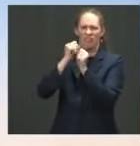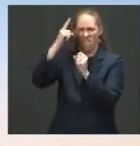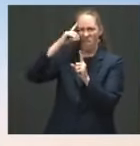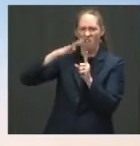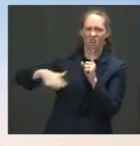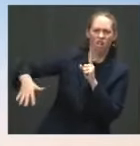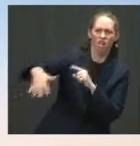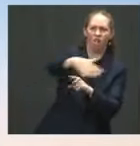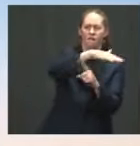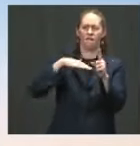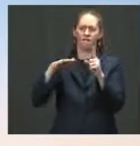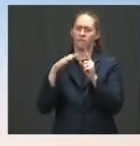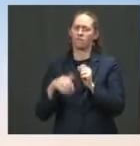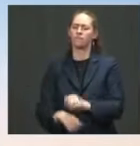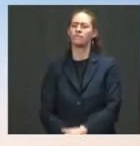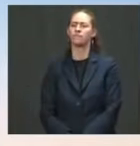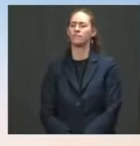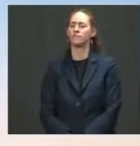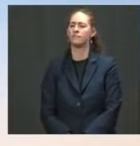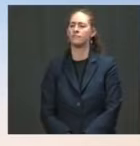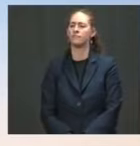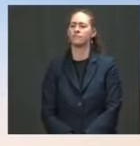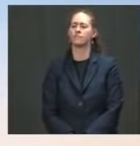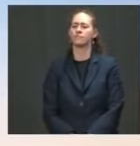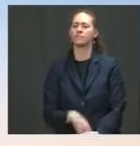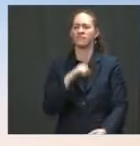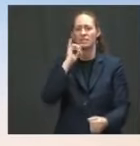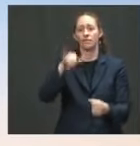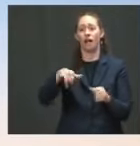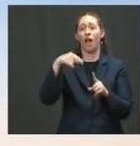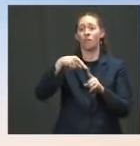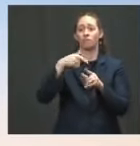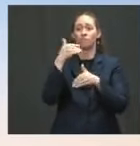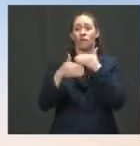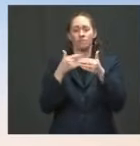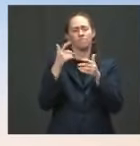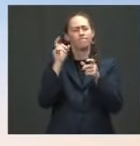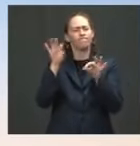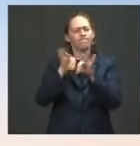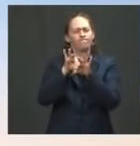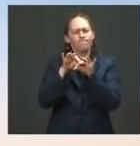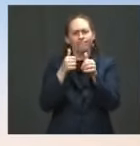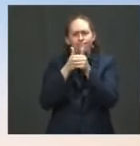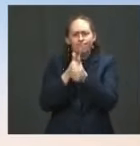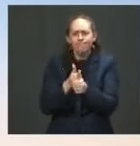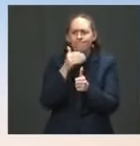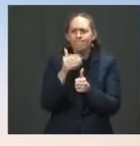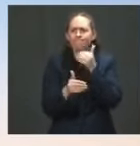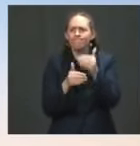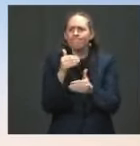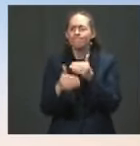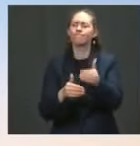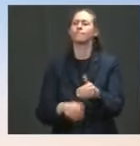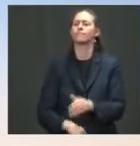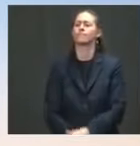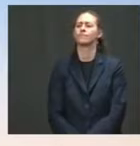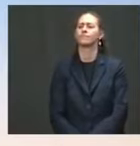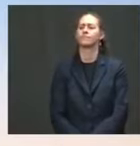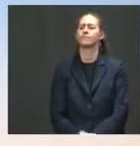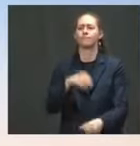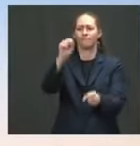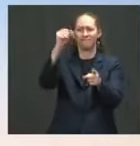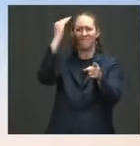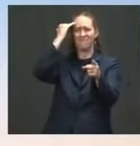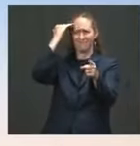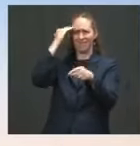of making sure that we're doing what's right to reopen our schools. And while the Delta variant is providing new challenges, we have the